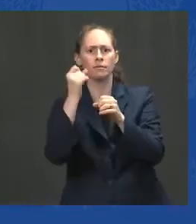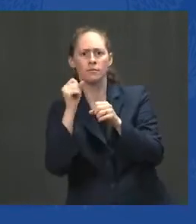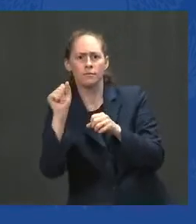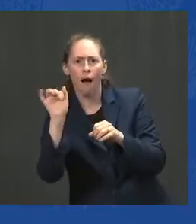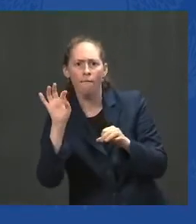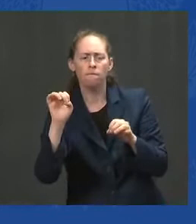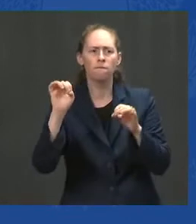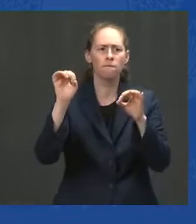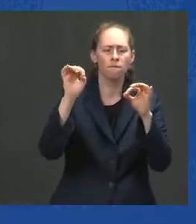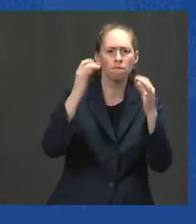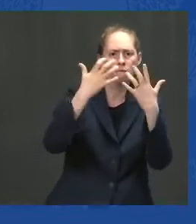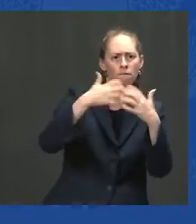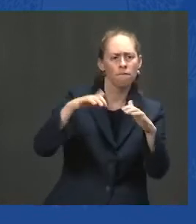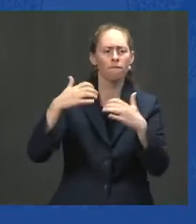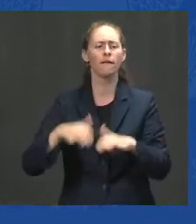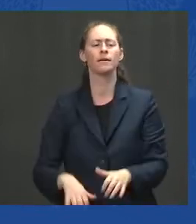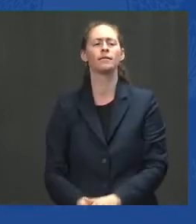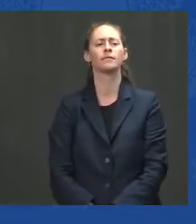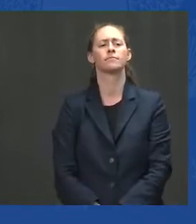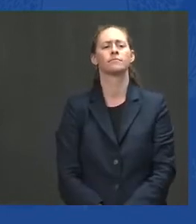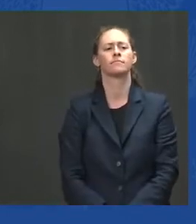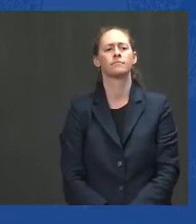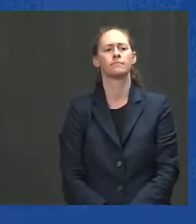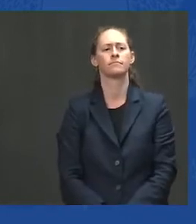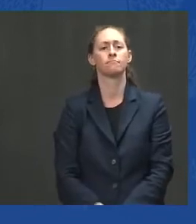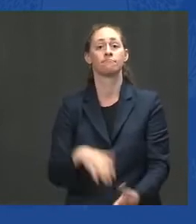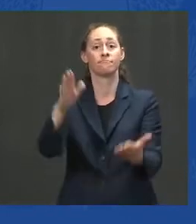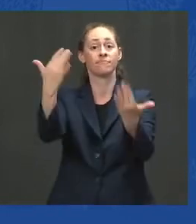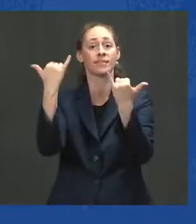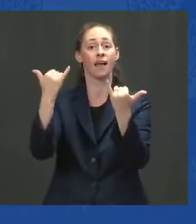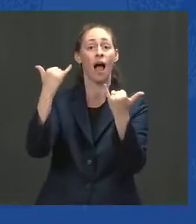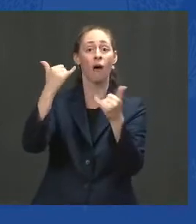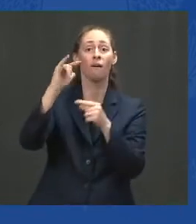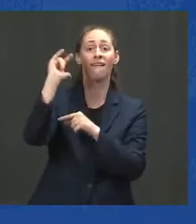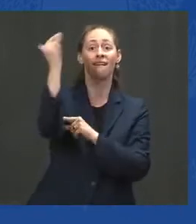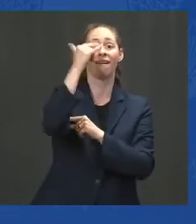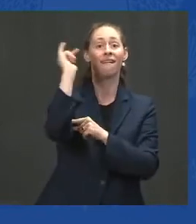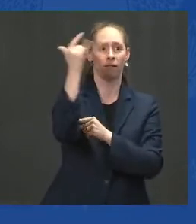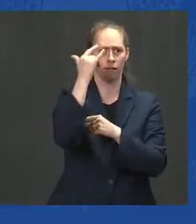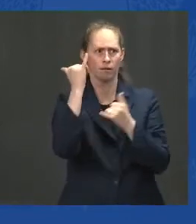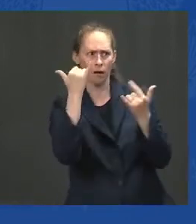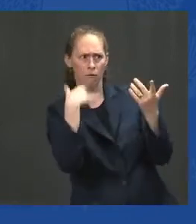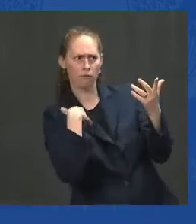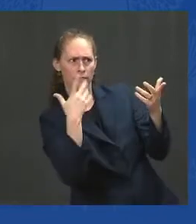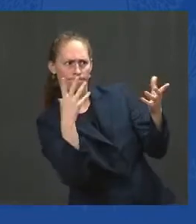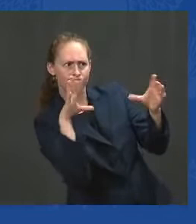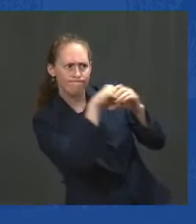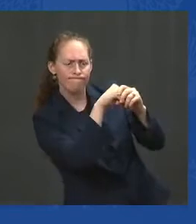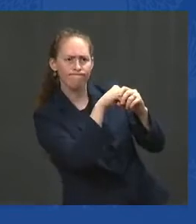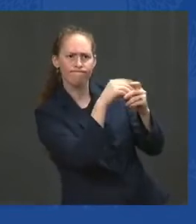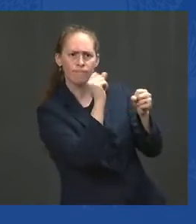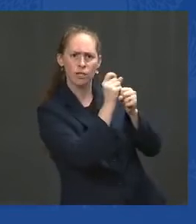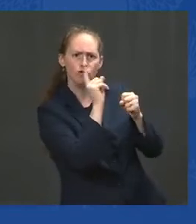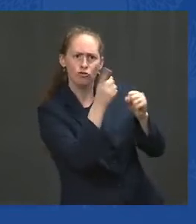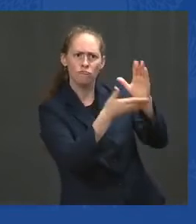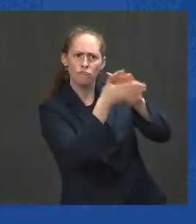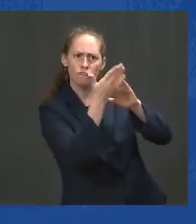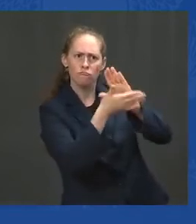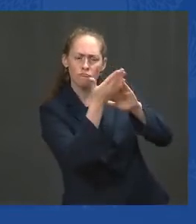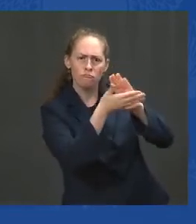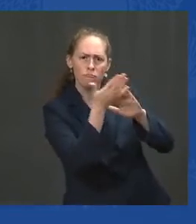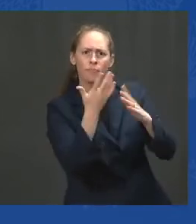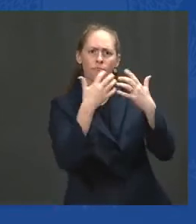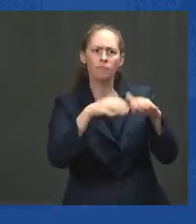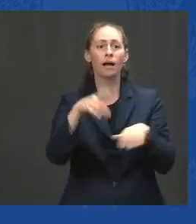over air traffic control. We have safely shut down our embassy and transferred our diplomats.